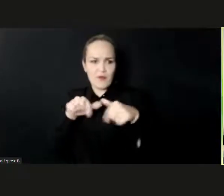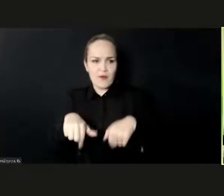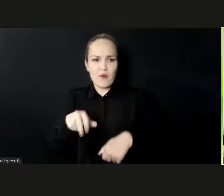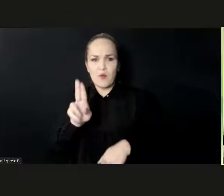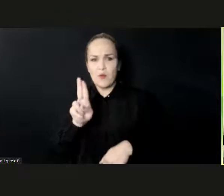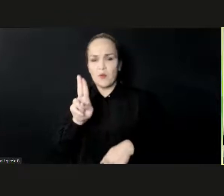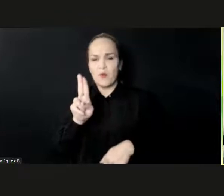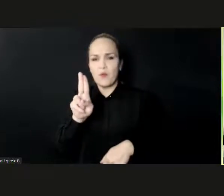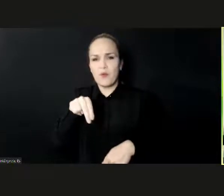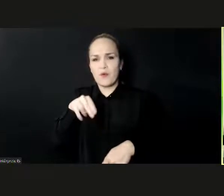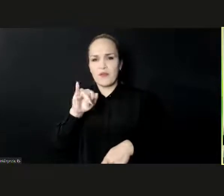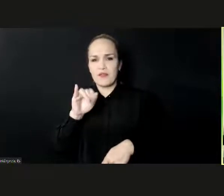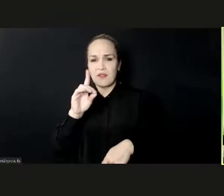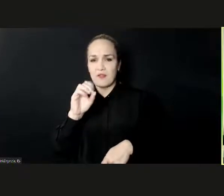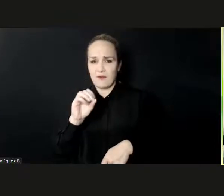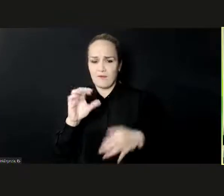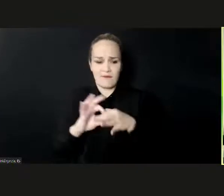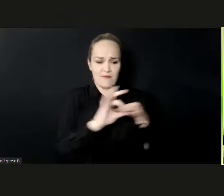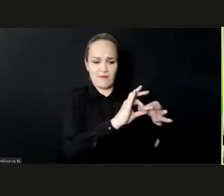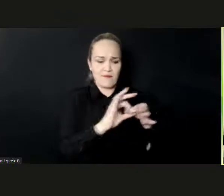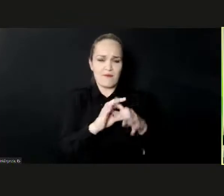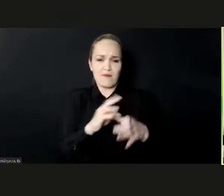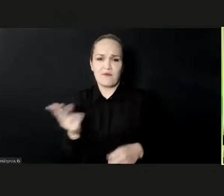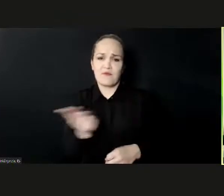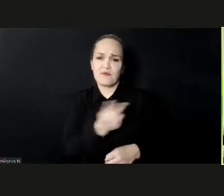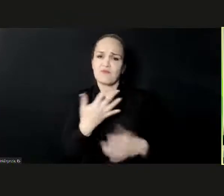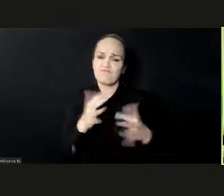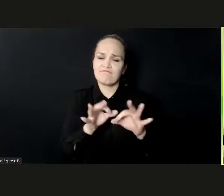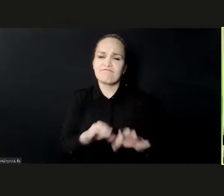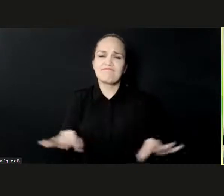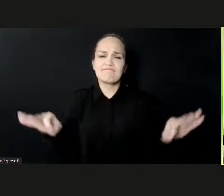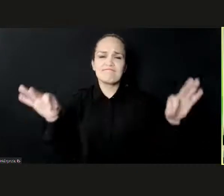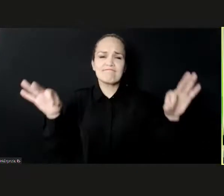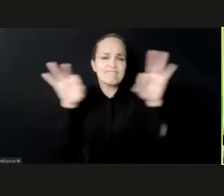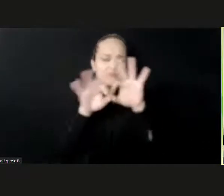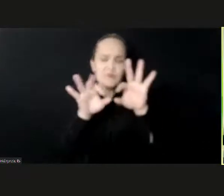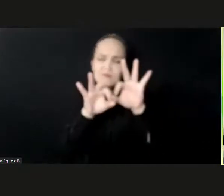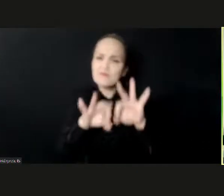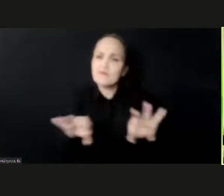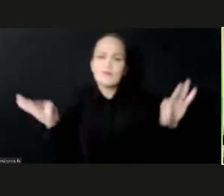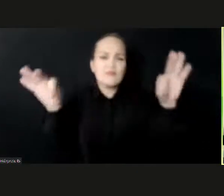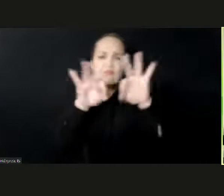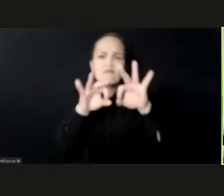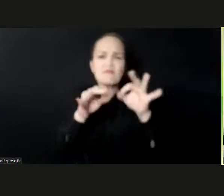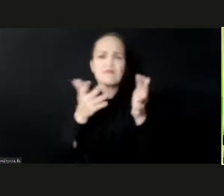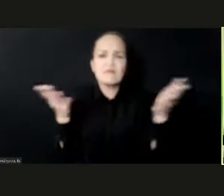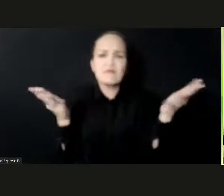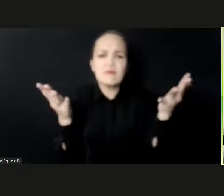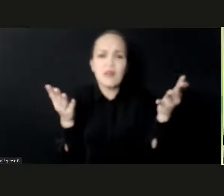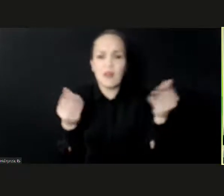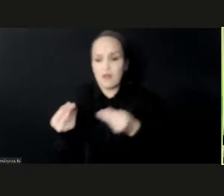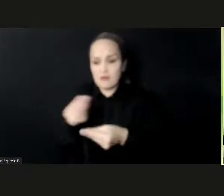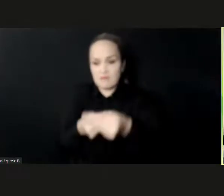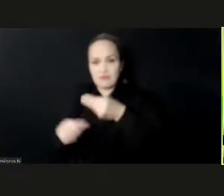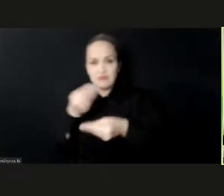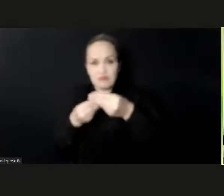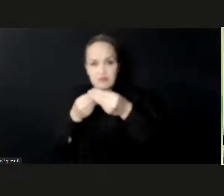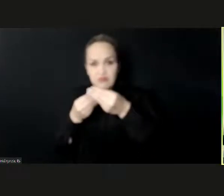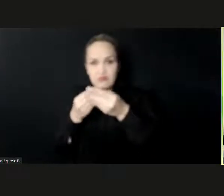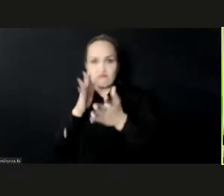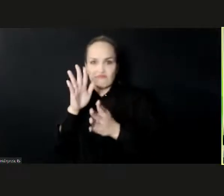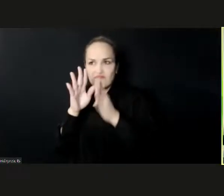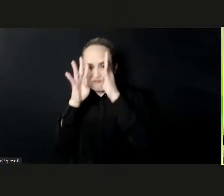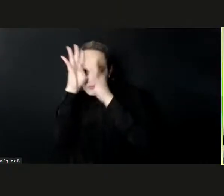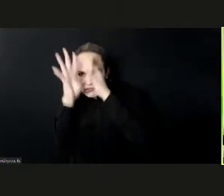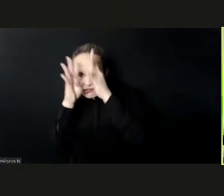creative economy and digital economy as really a very important key to advance for sustainable development goals.